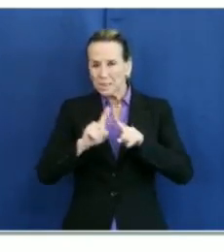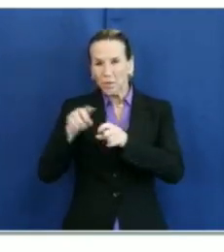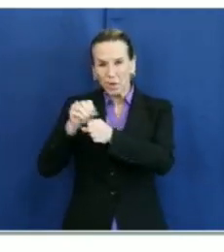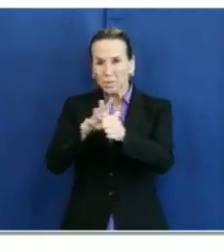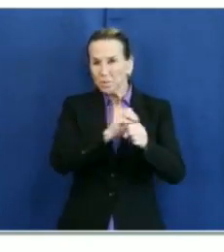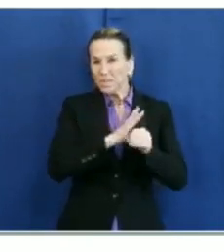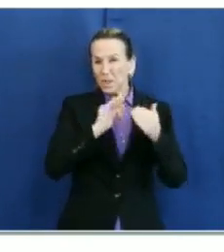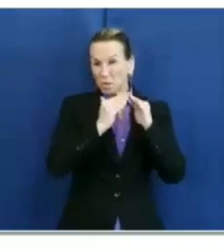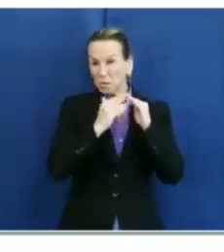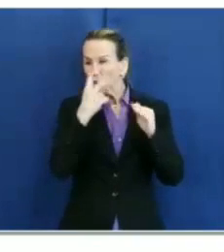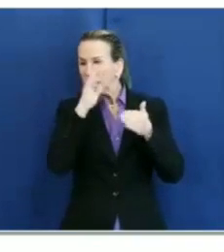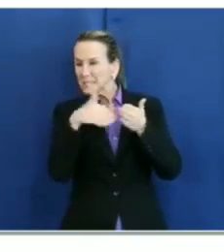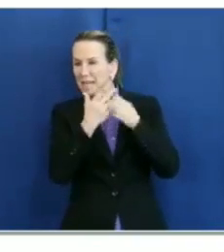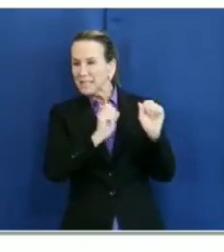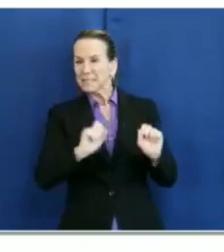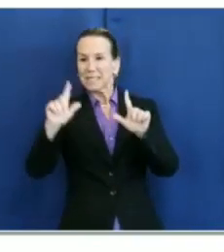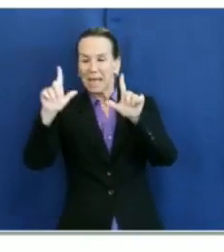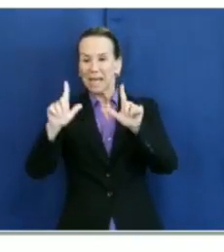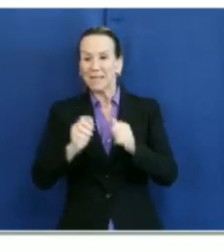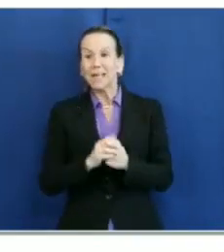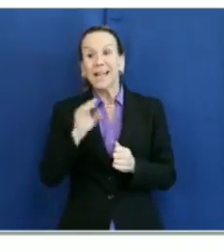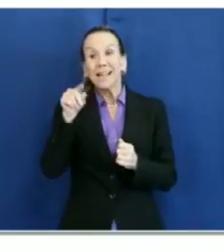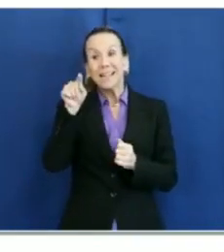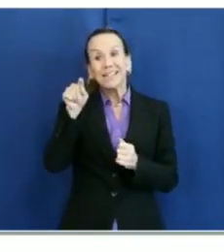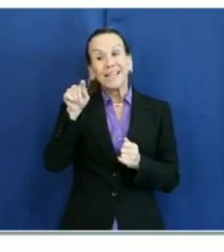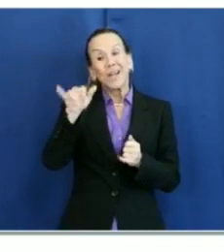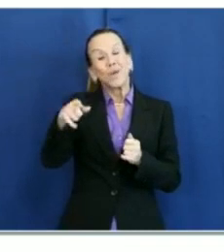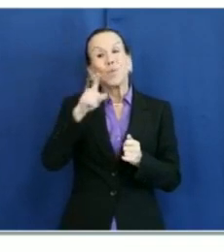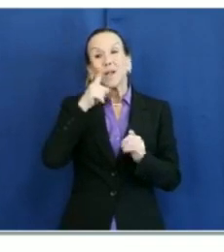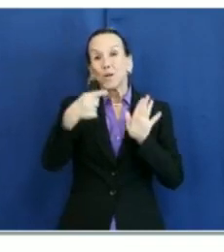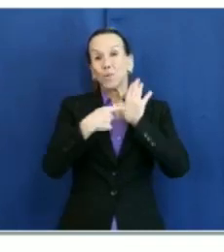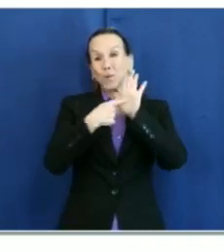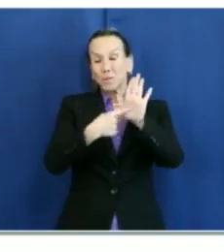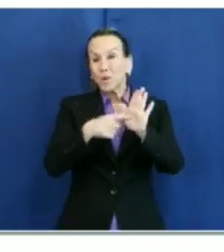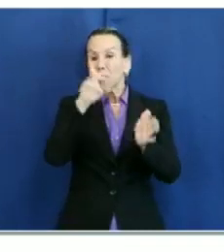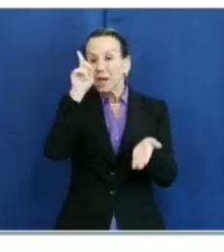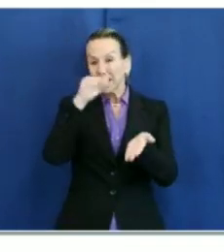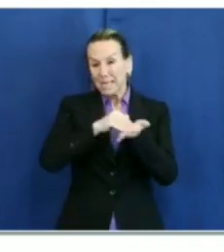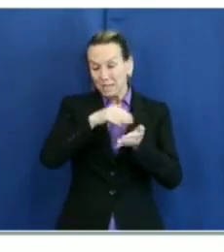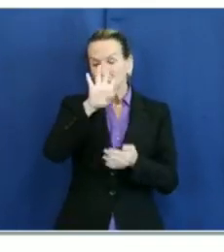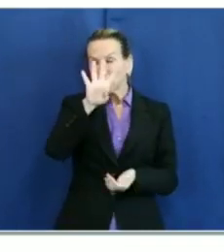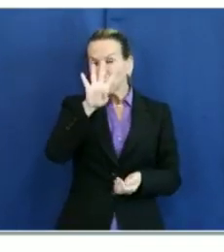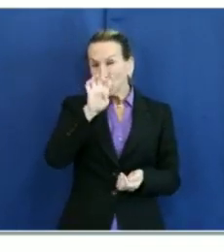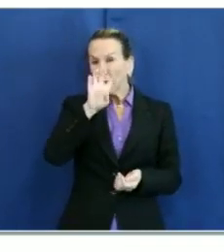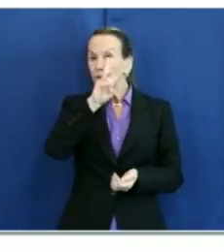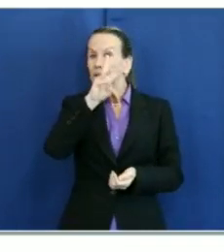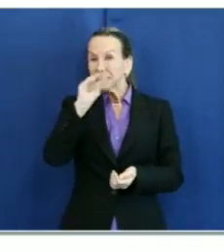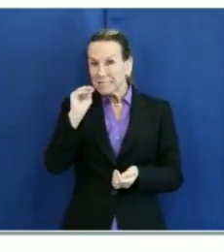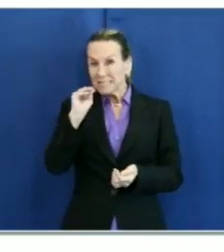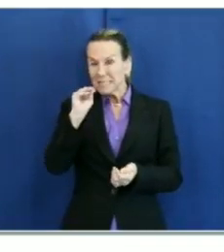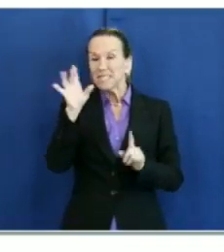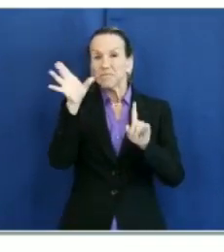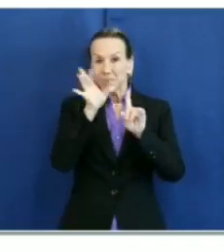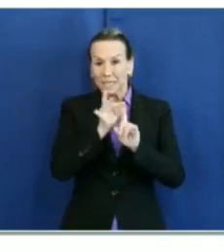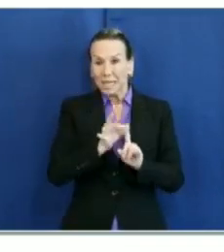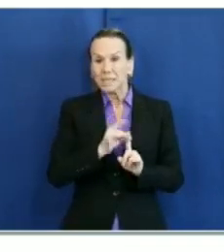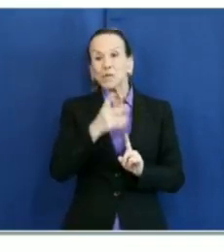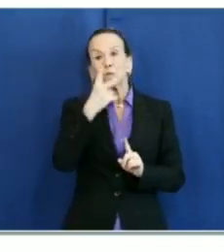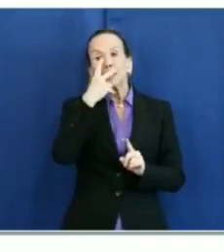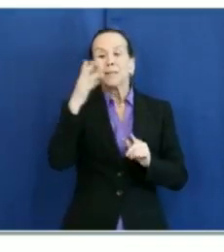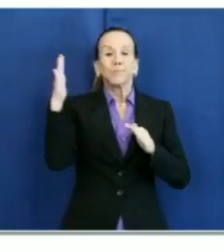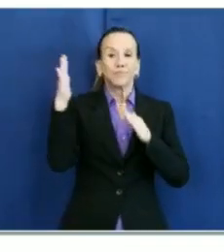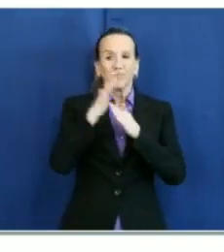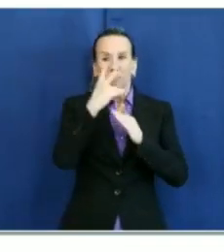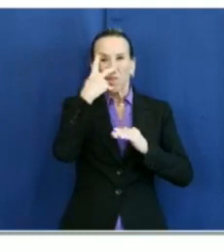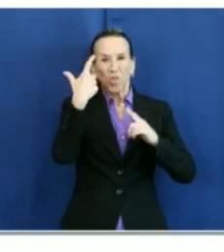That would be the next slide, and represent 1,460 cases. The top three settings, as